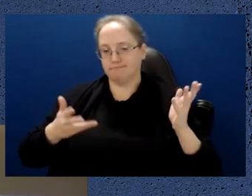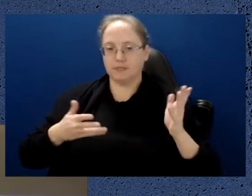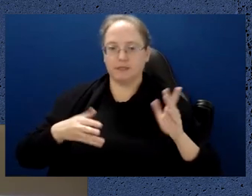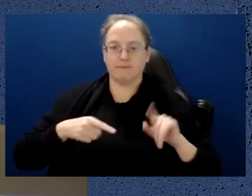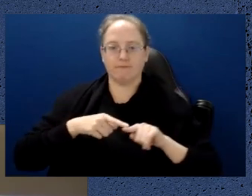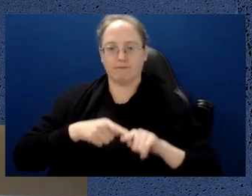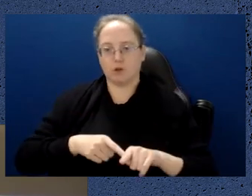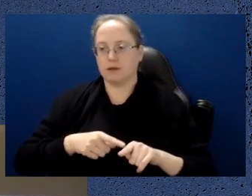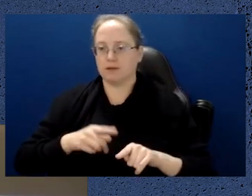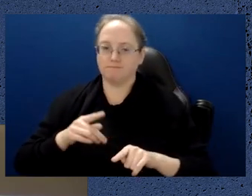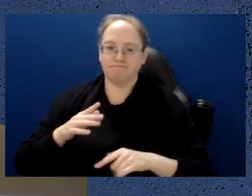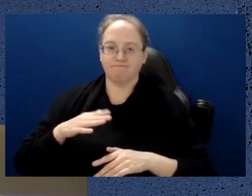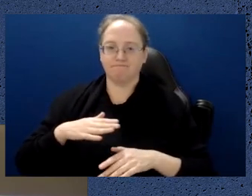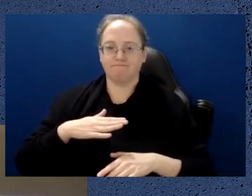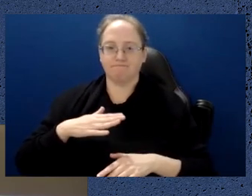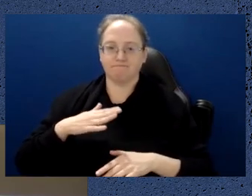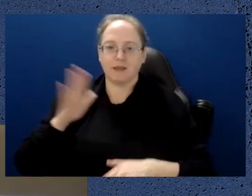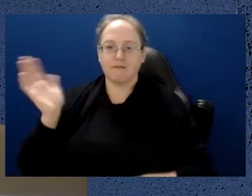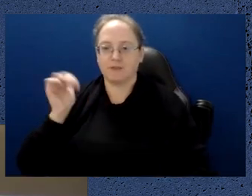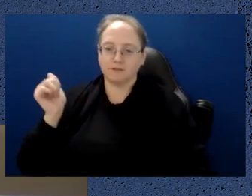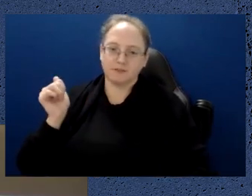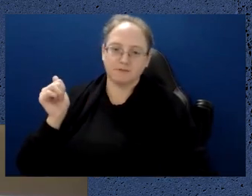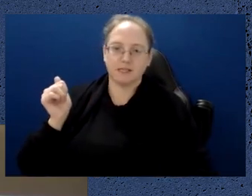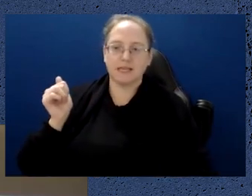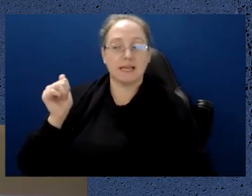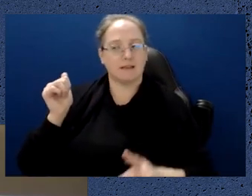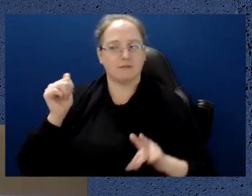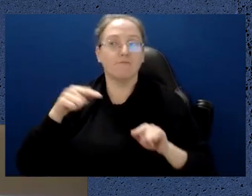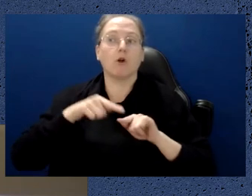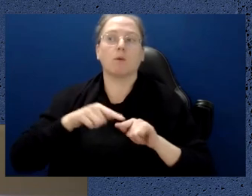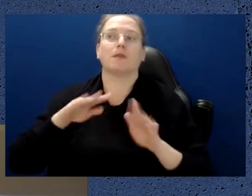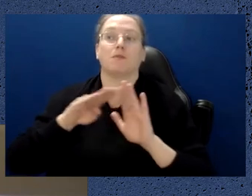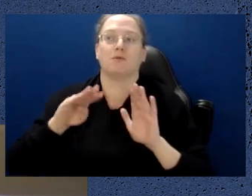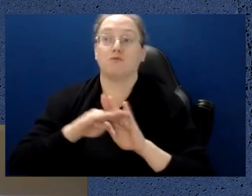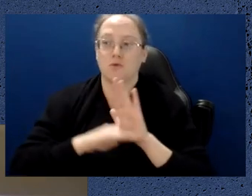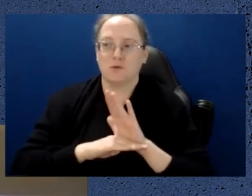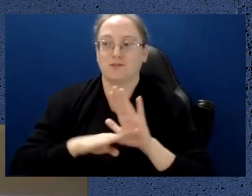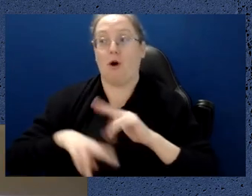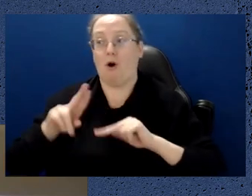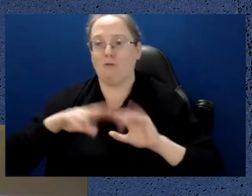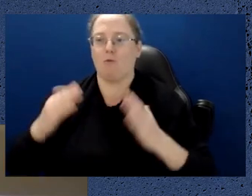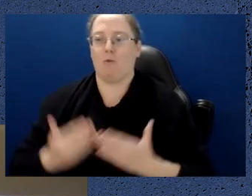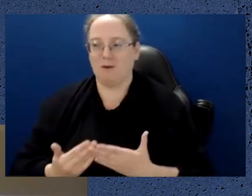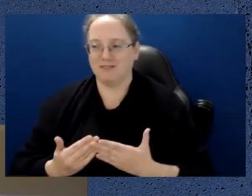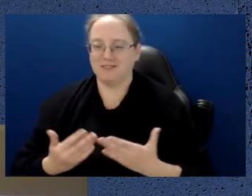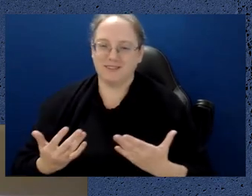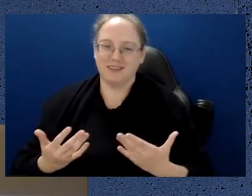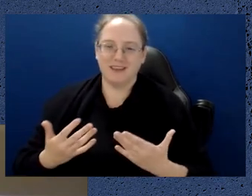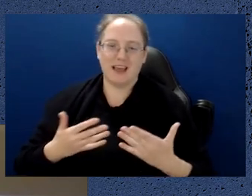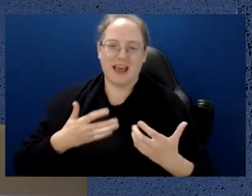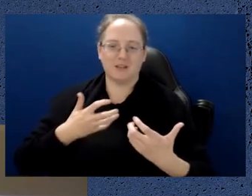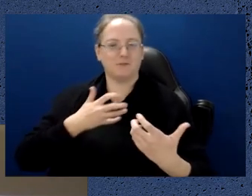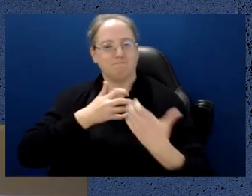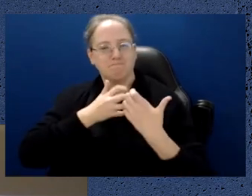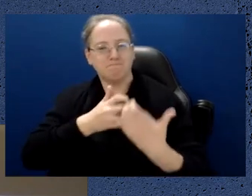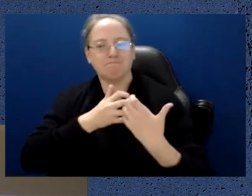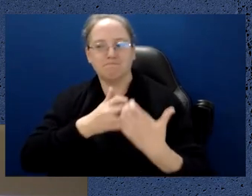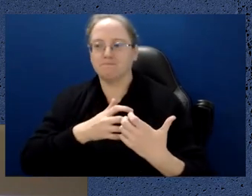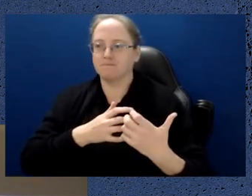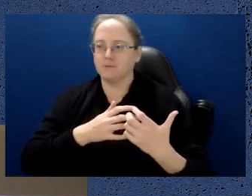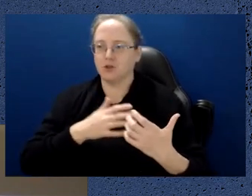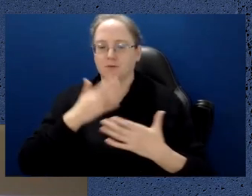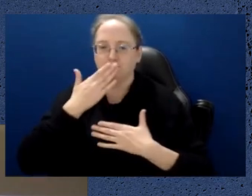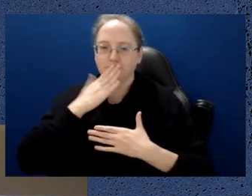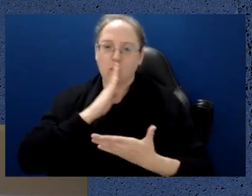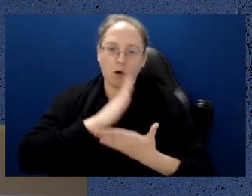effectively with what we consider to be the current rules based order of the world and engaging effectively with the UN have all